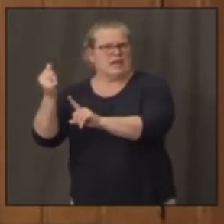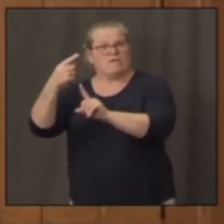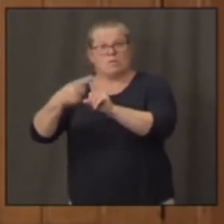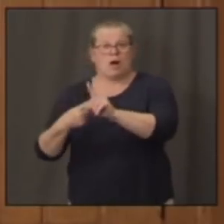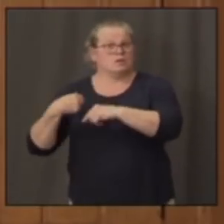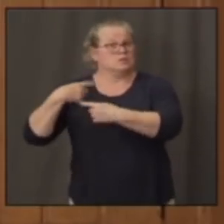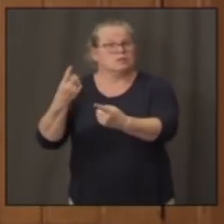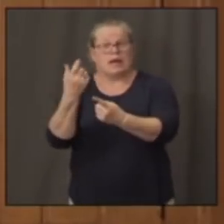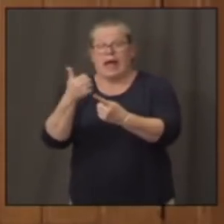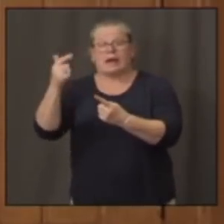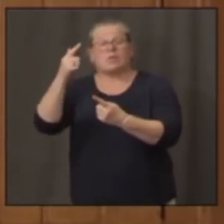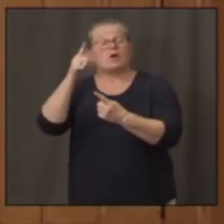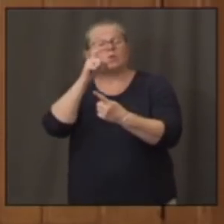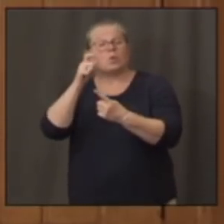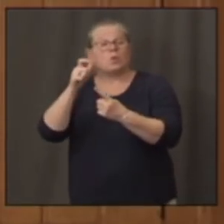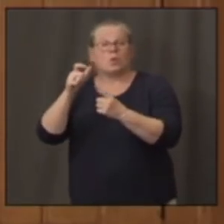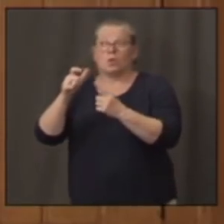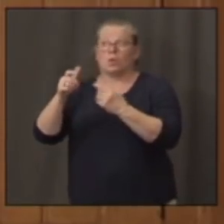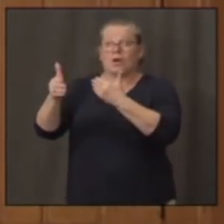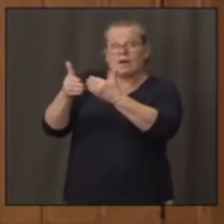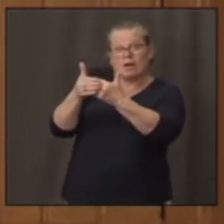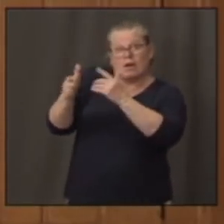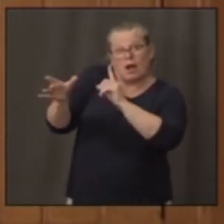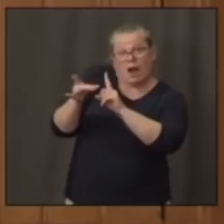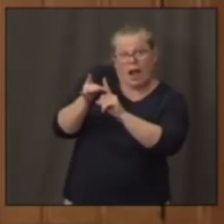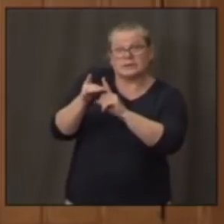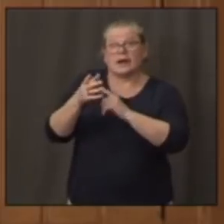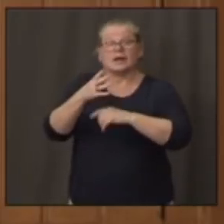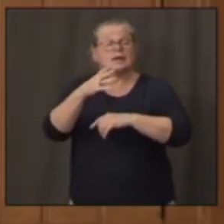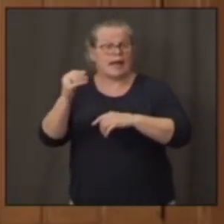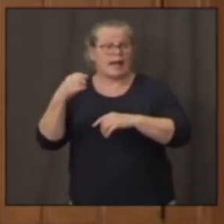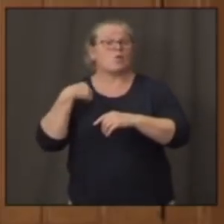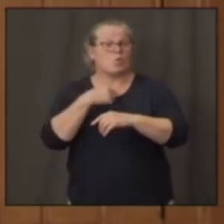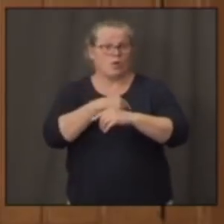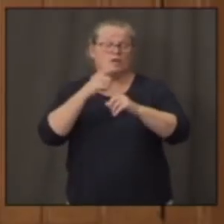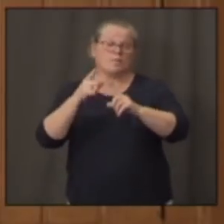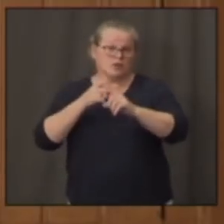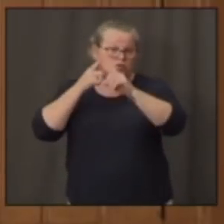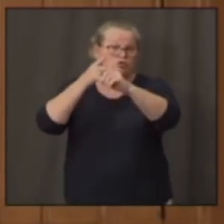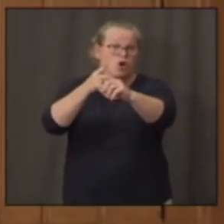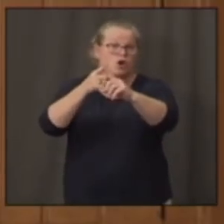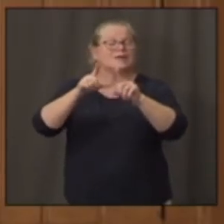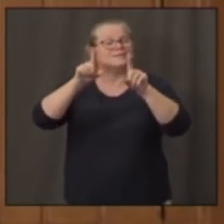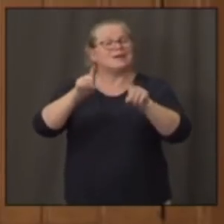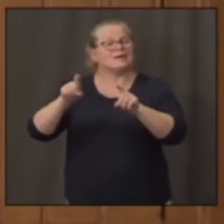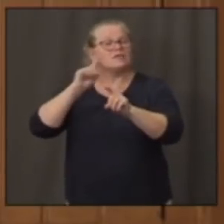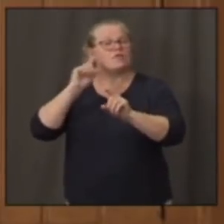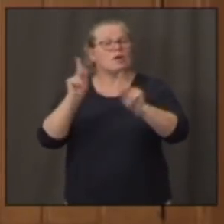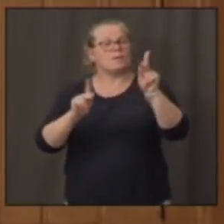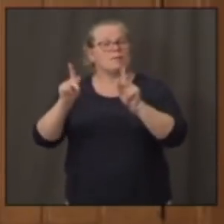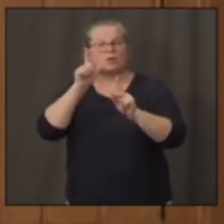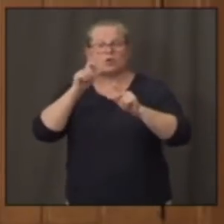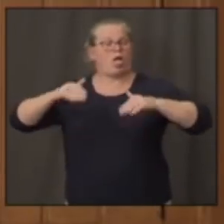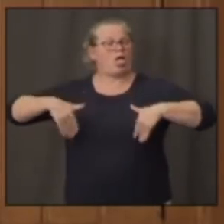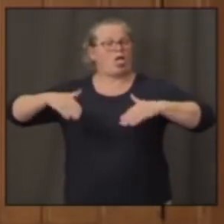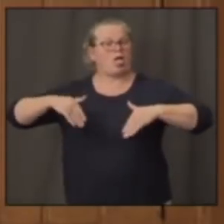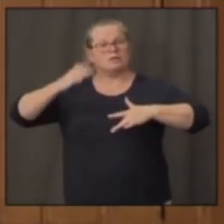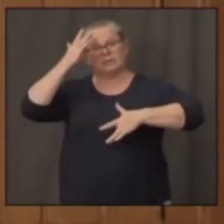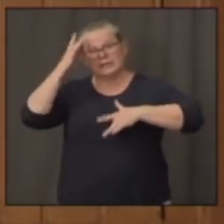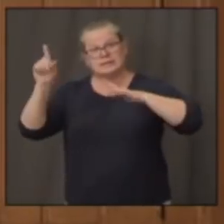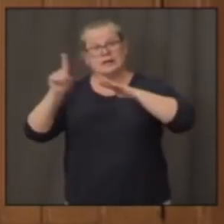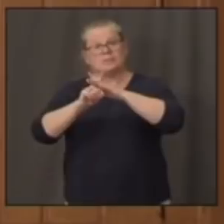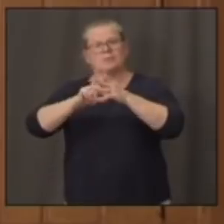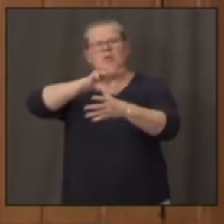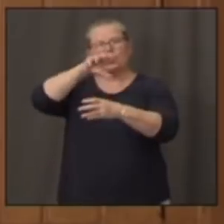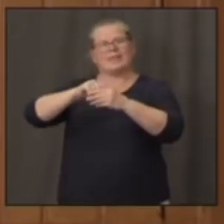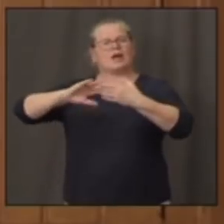who's had close contact with a confirmed case. And then we've been executing a targeted testing strategy for people without symptoms in the communities that